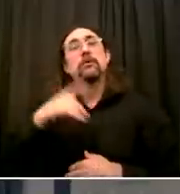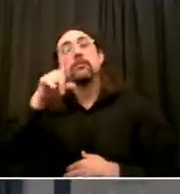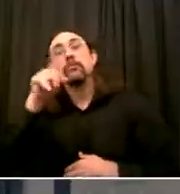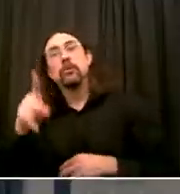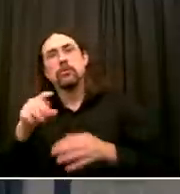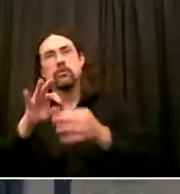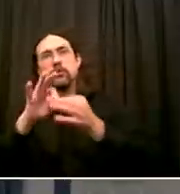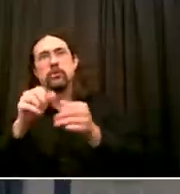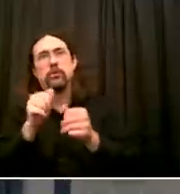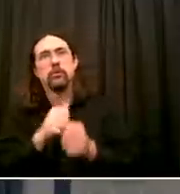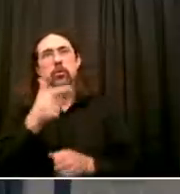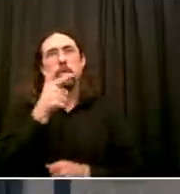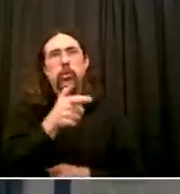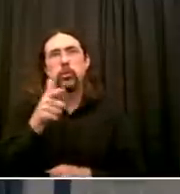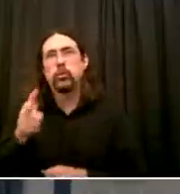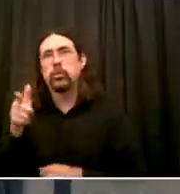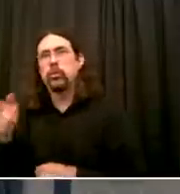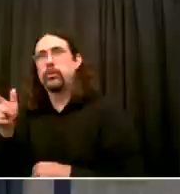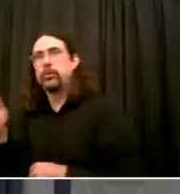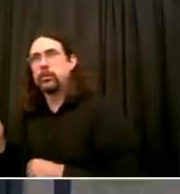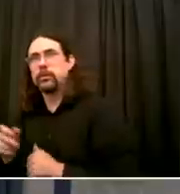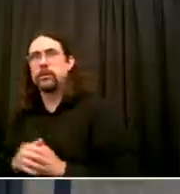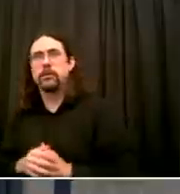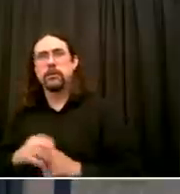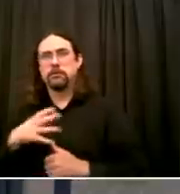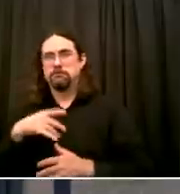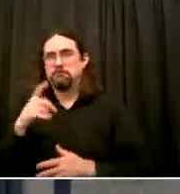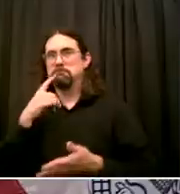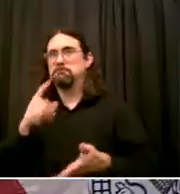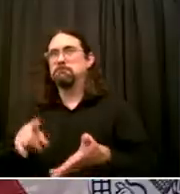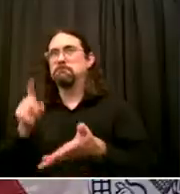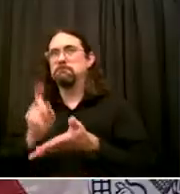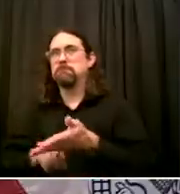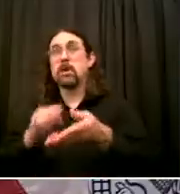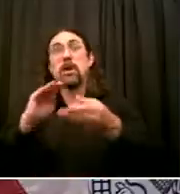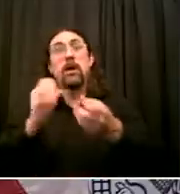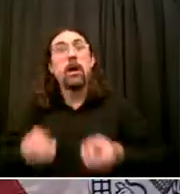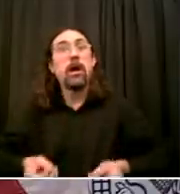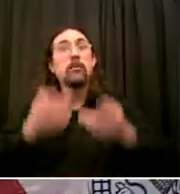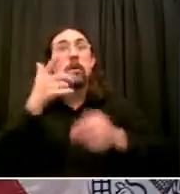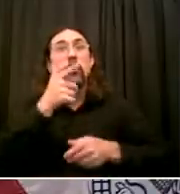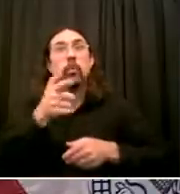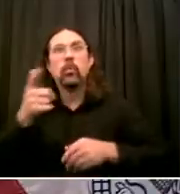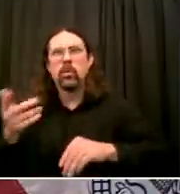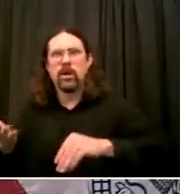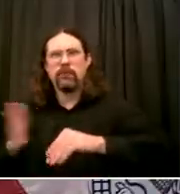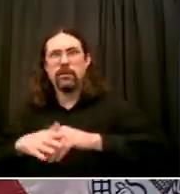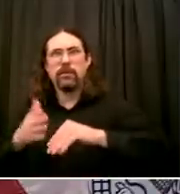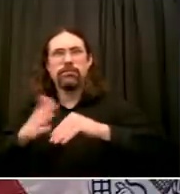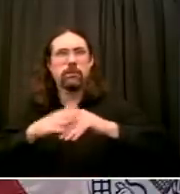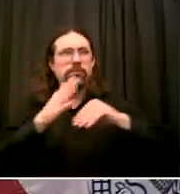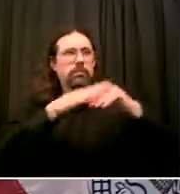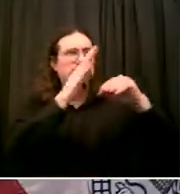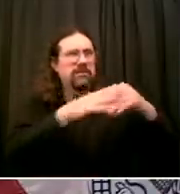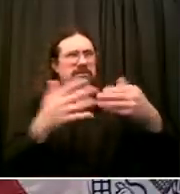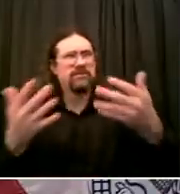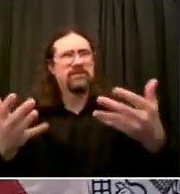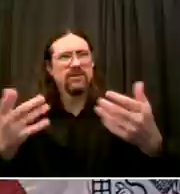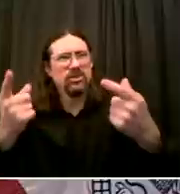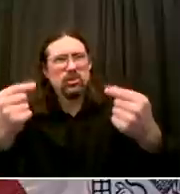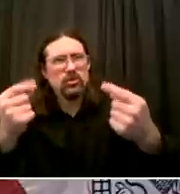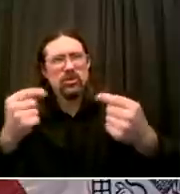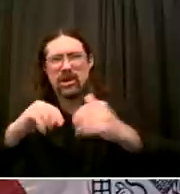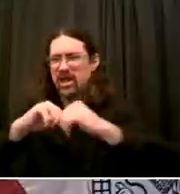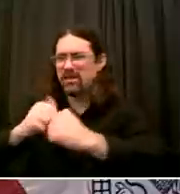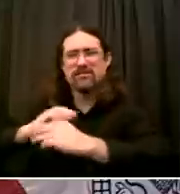bringing them down to numbers that we've seen in the recent past? The shooting issue is very real and it worries me deeply, Mark